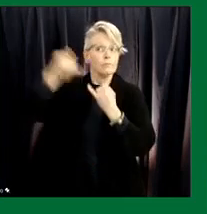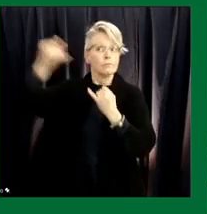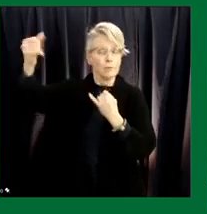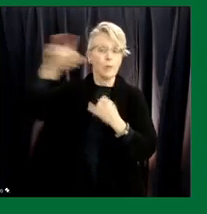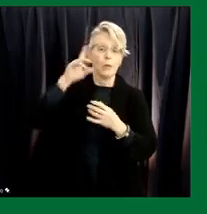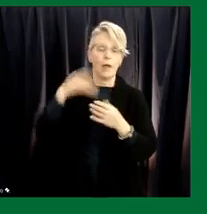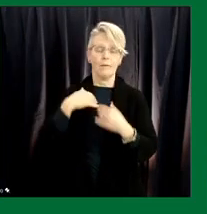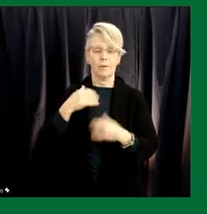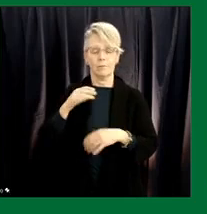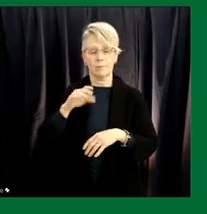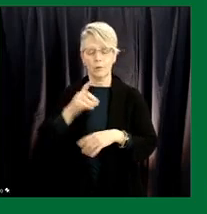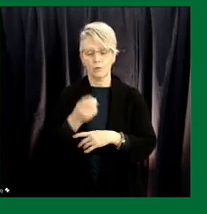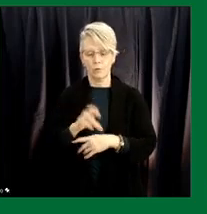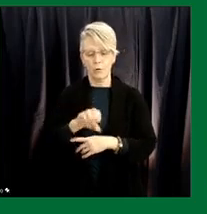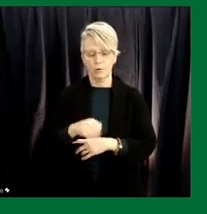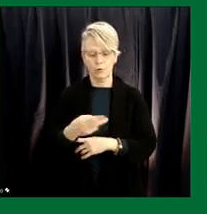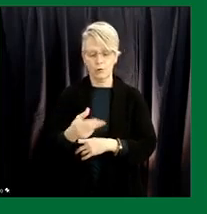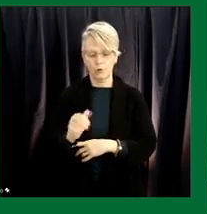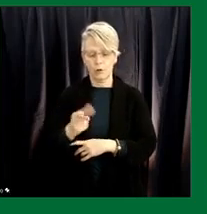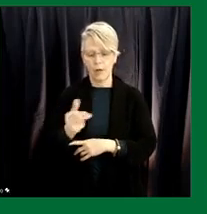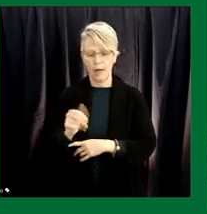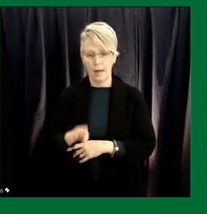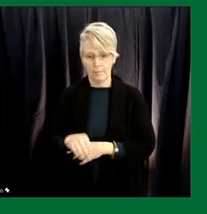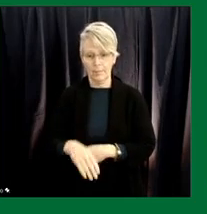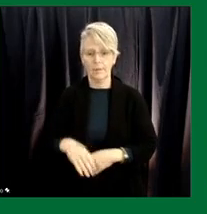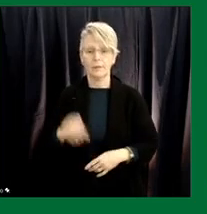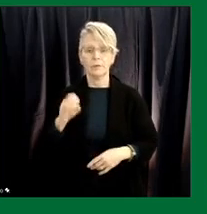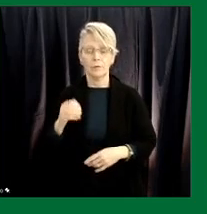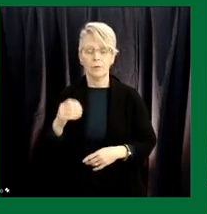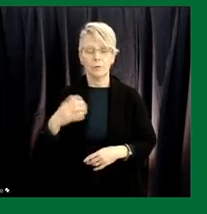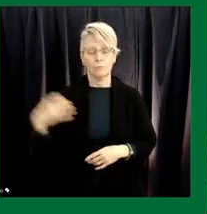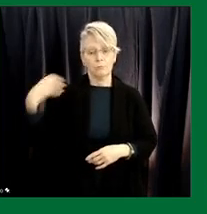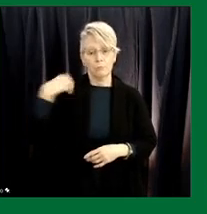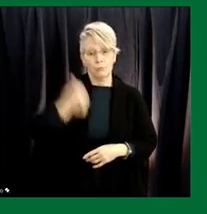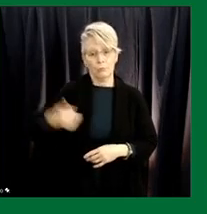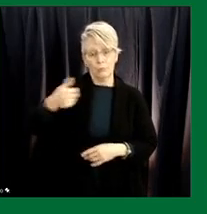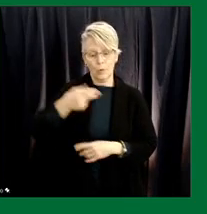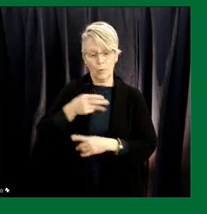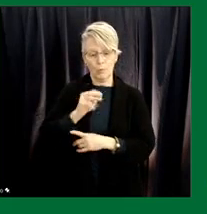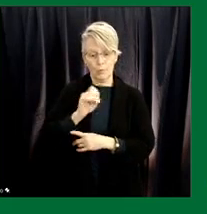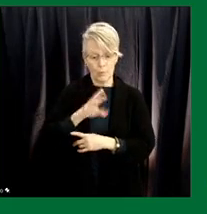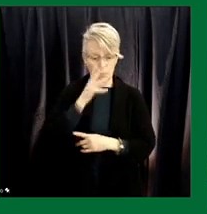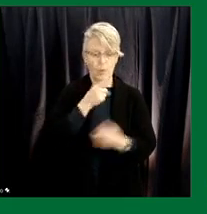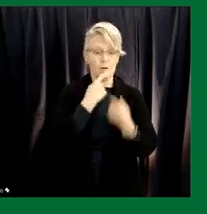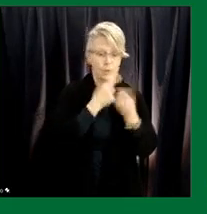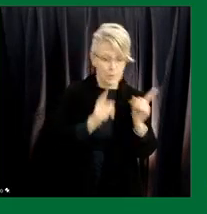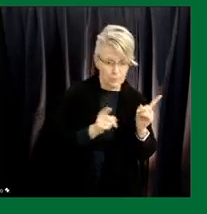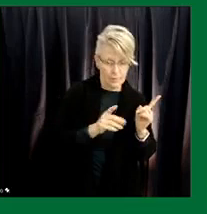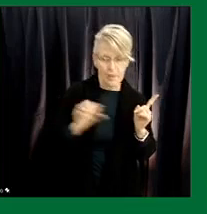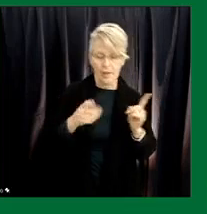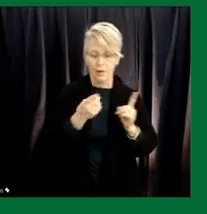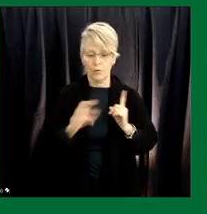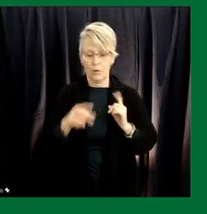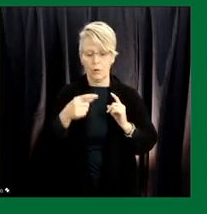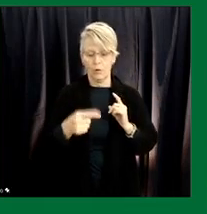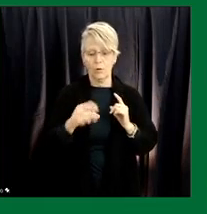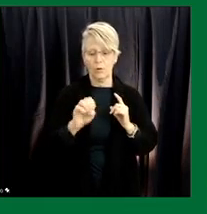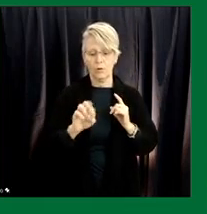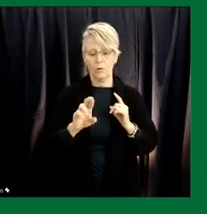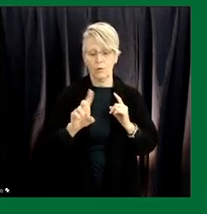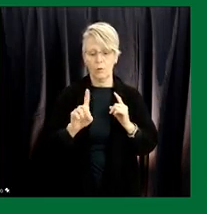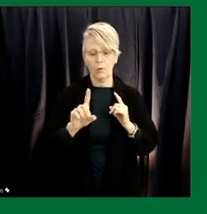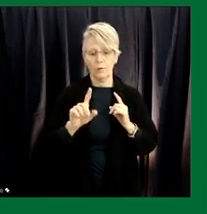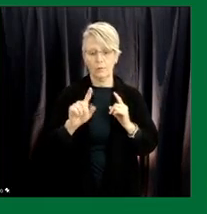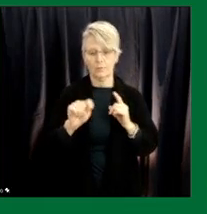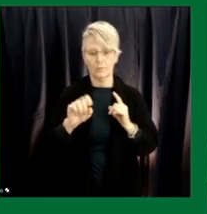Premier Moe and Dr. Gertz will have remarks regarding today's announcement and Dr. Shahab will provide a brief COVID-19 update before